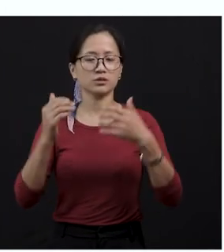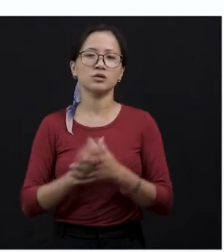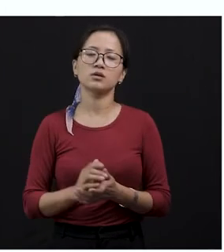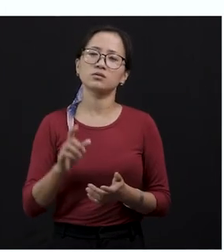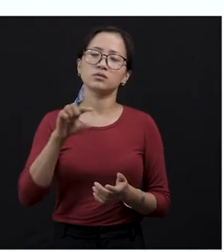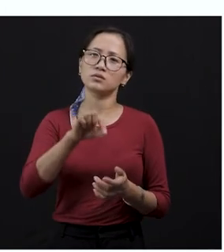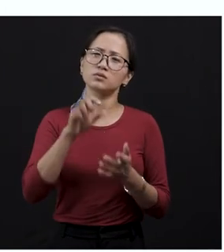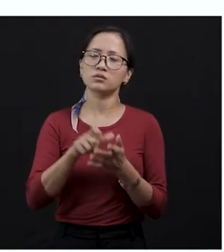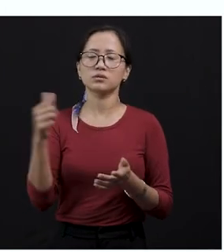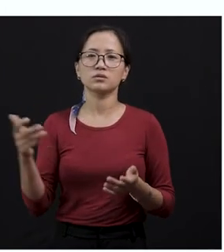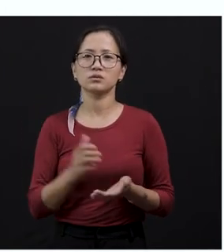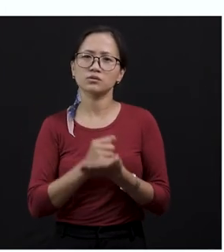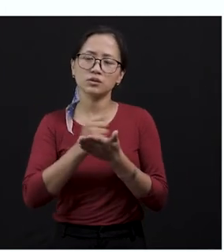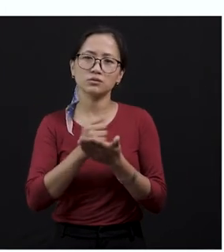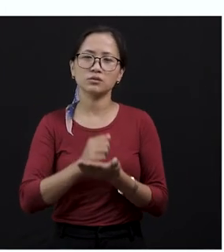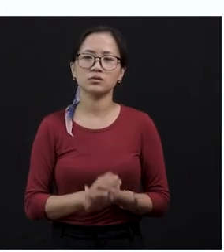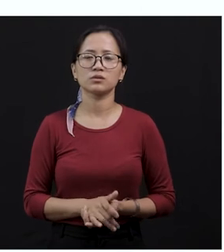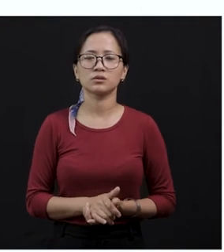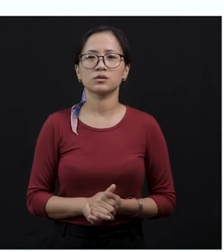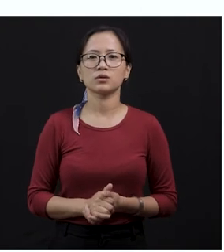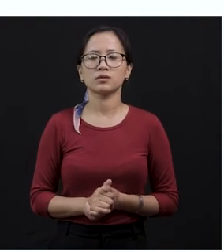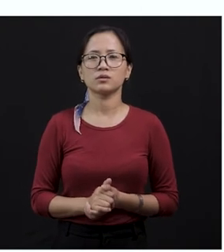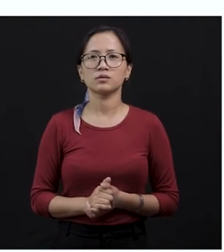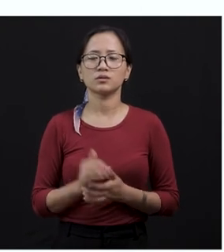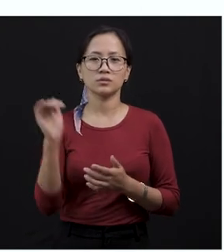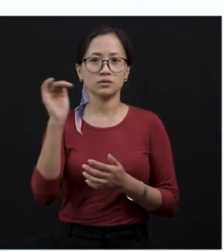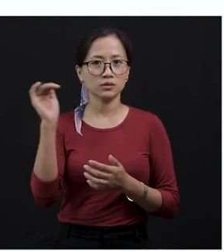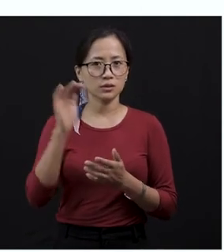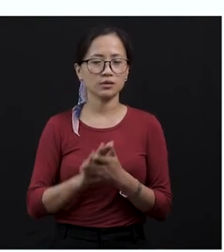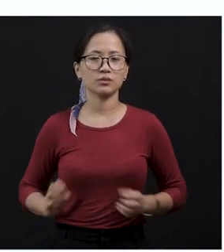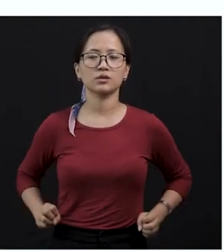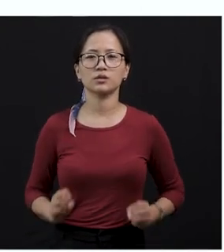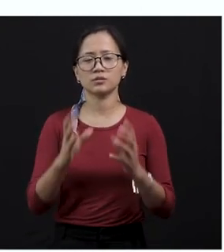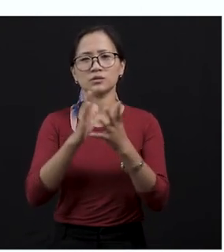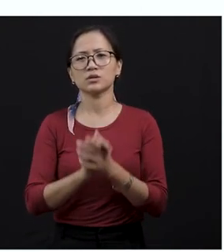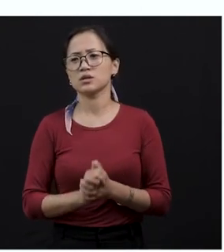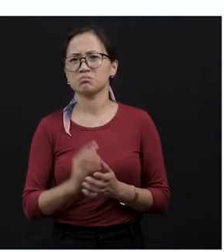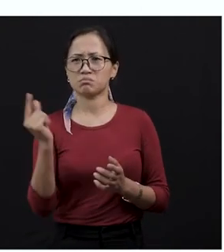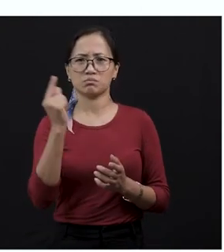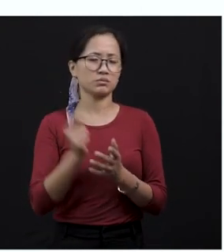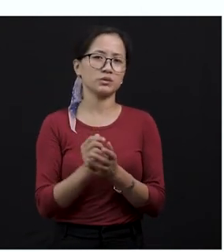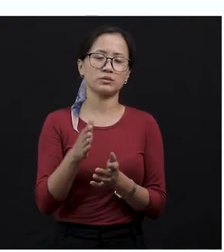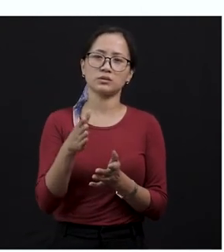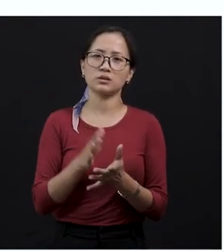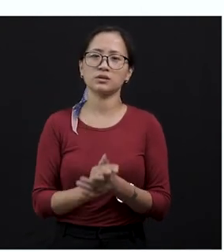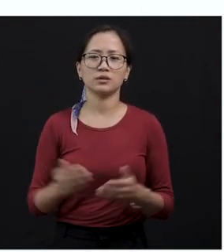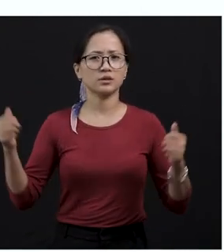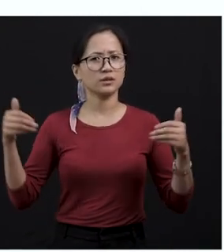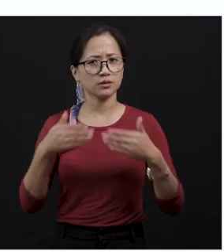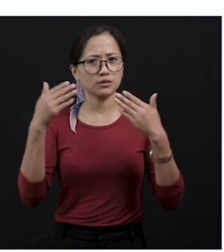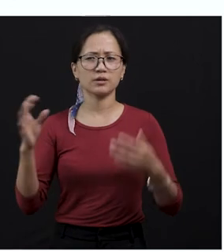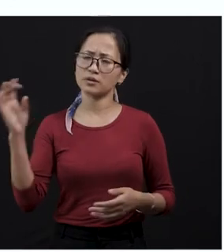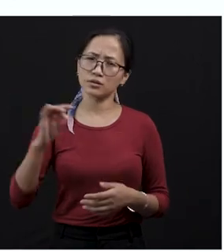trying to help. The snake had become a vein, a vein thing, something that is useless. They were just hitting each other